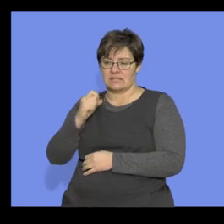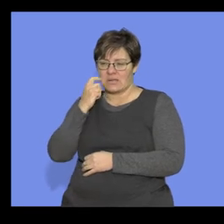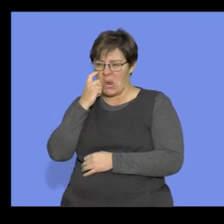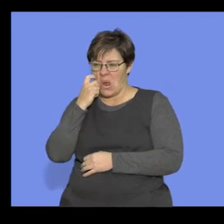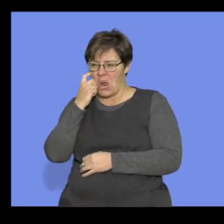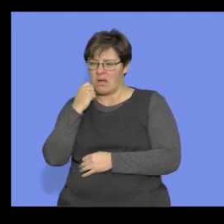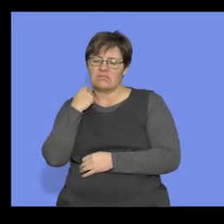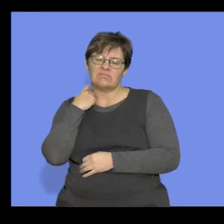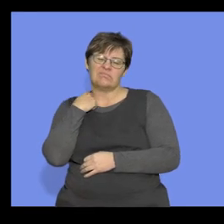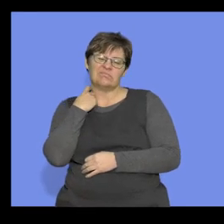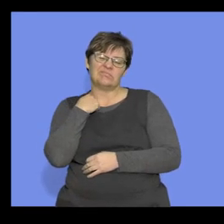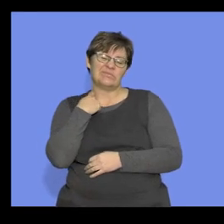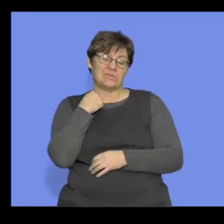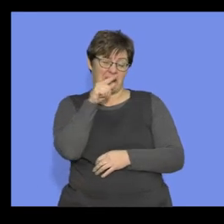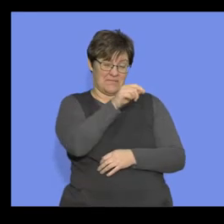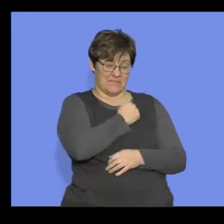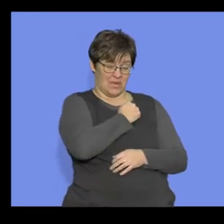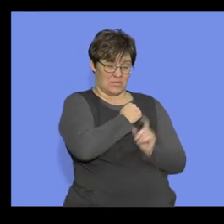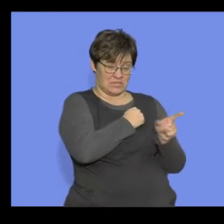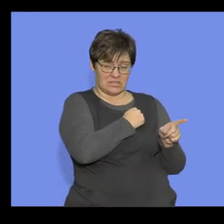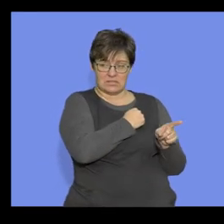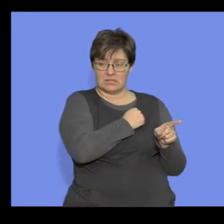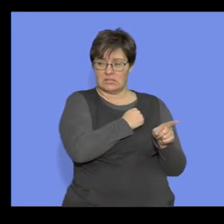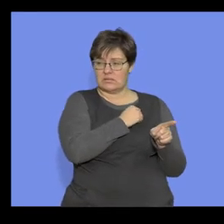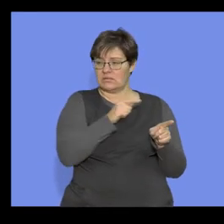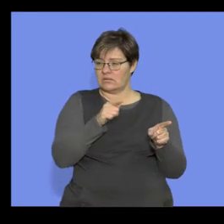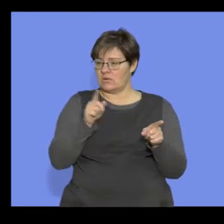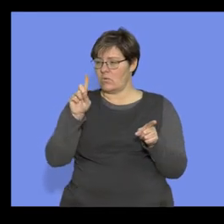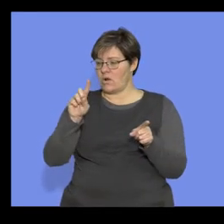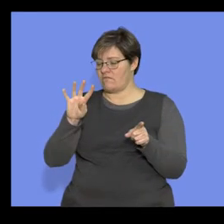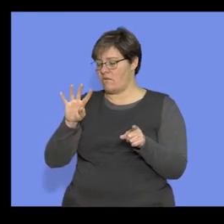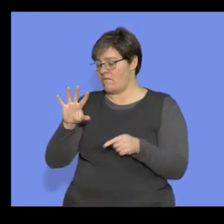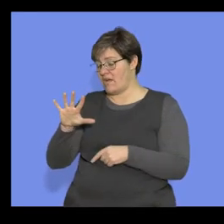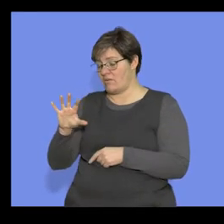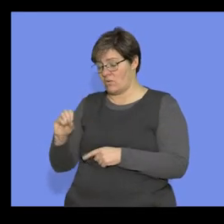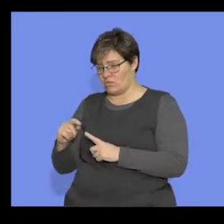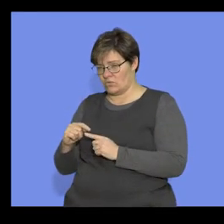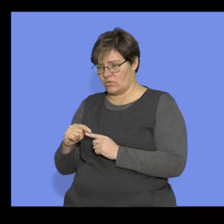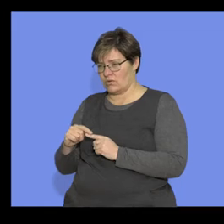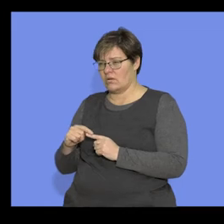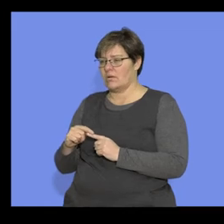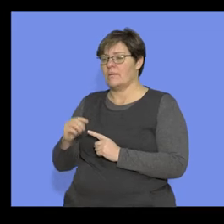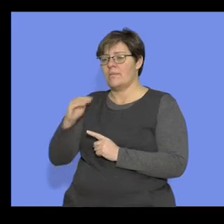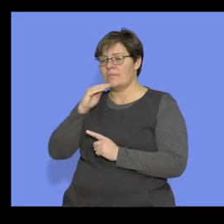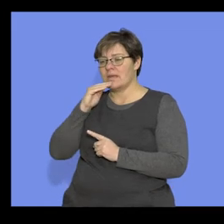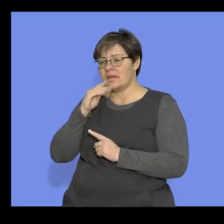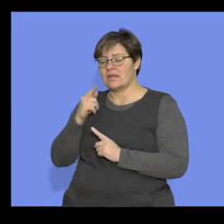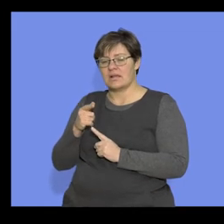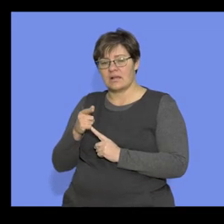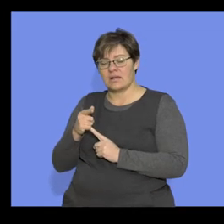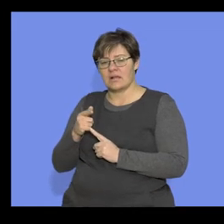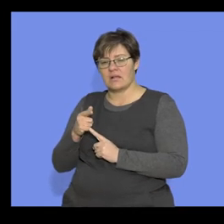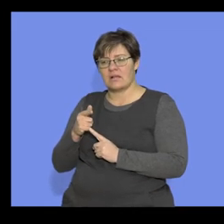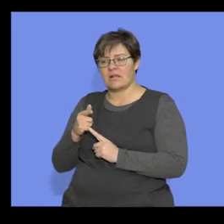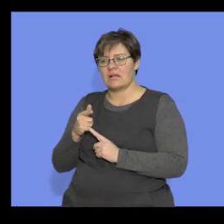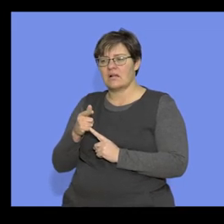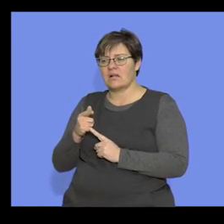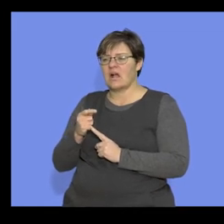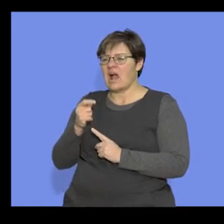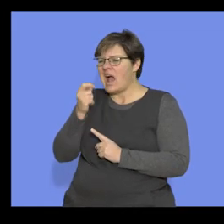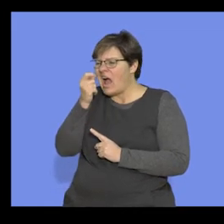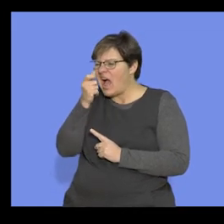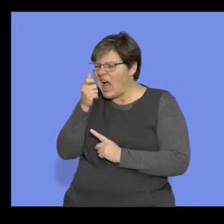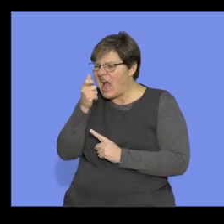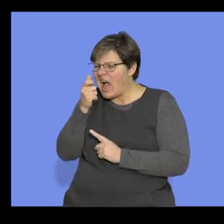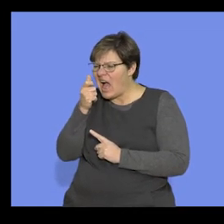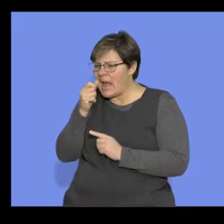So we have a look. Here's the Homo sapiens, 1450. We simply mean which one